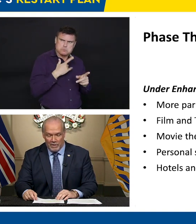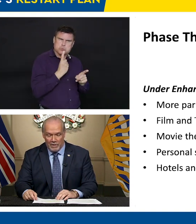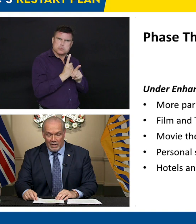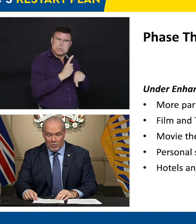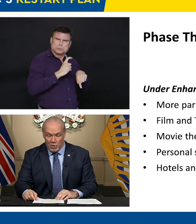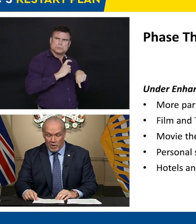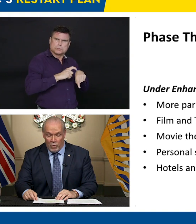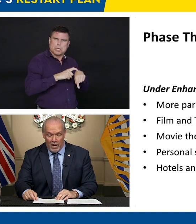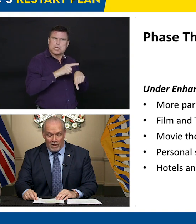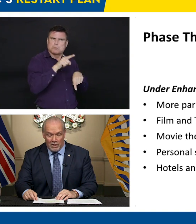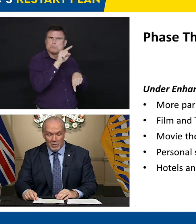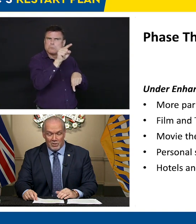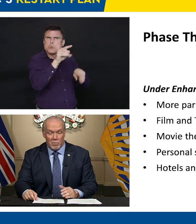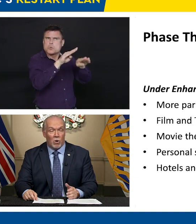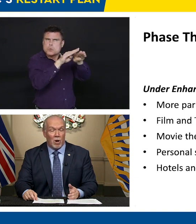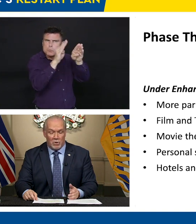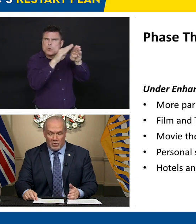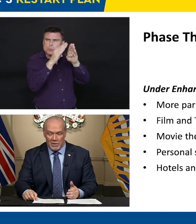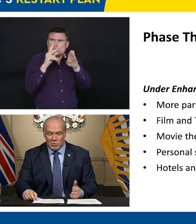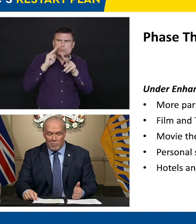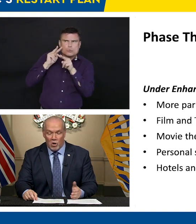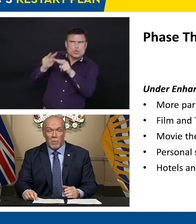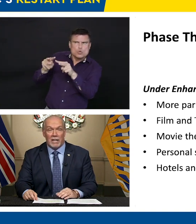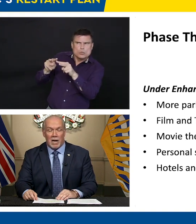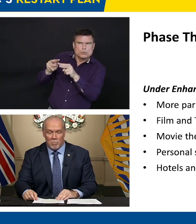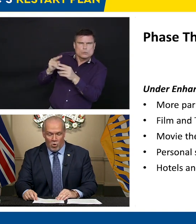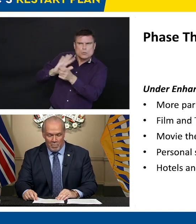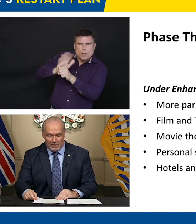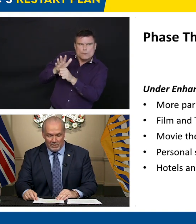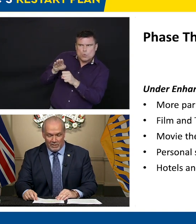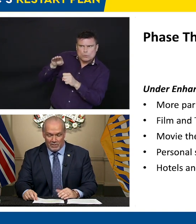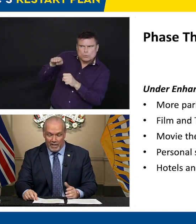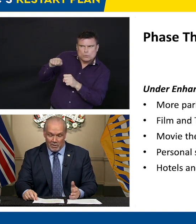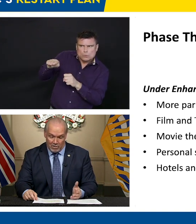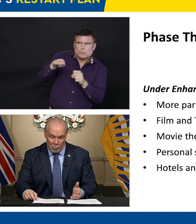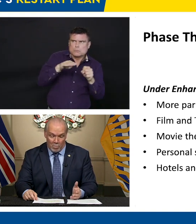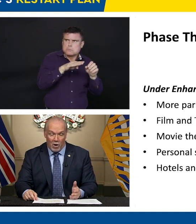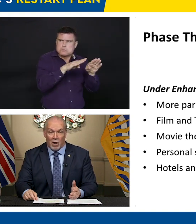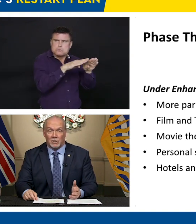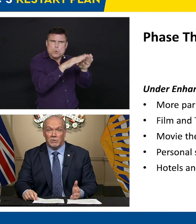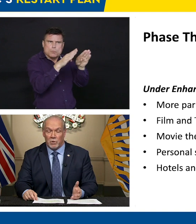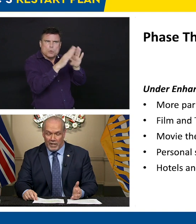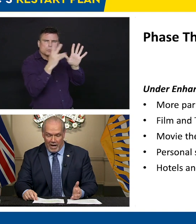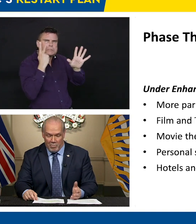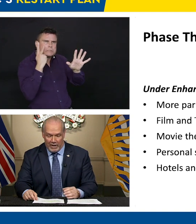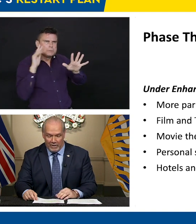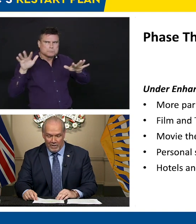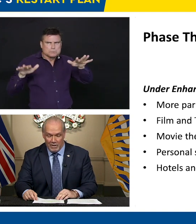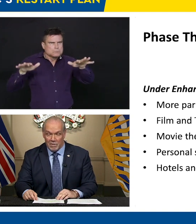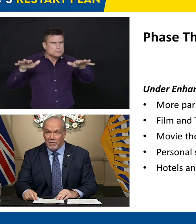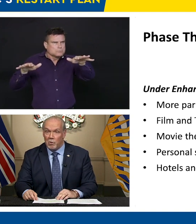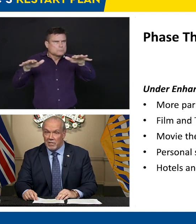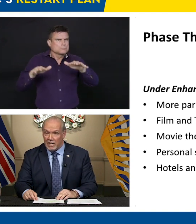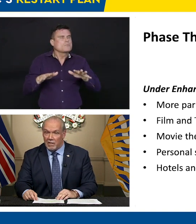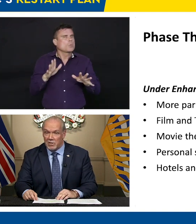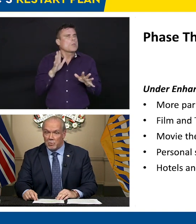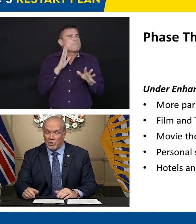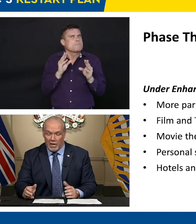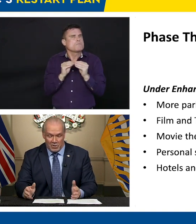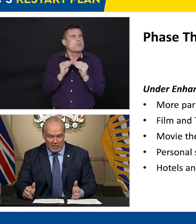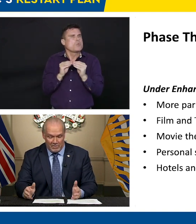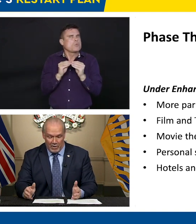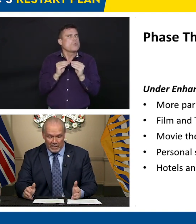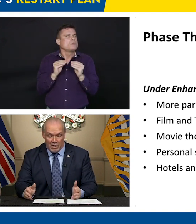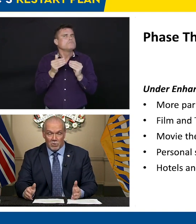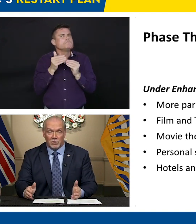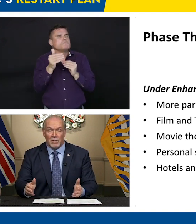If we're doing well and we see more opportunities, we'll be opening up more businesses, like more parks with camping. Film and television